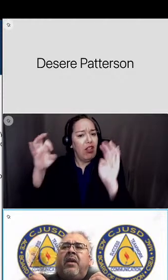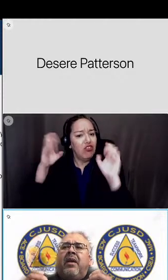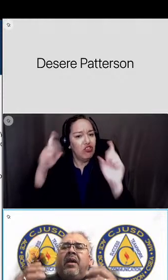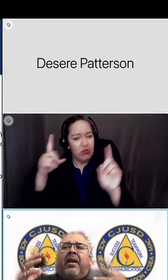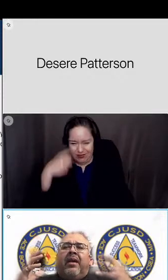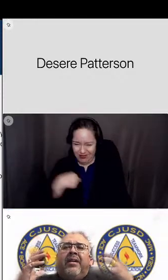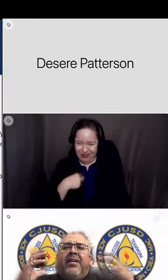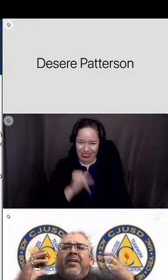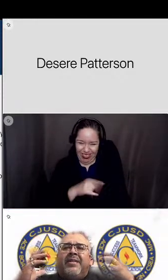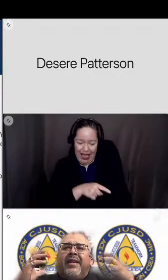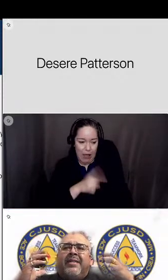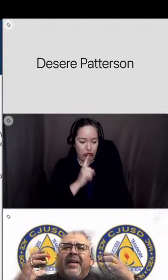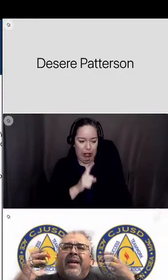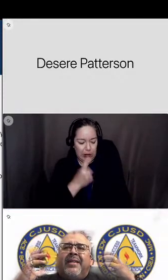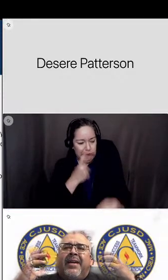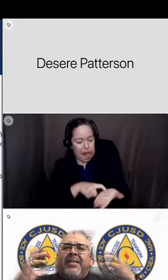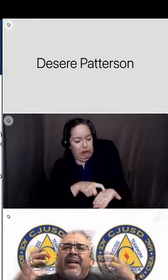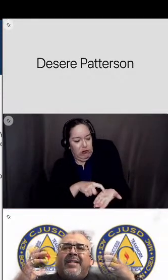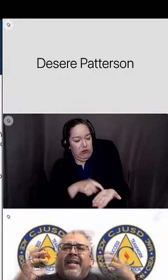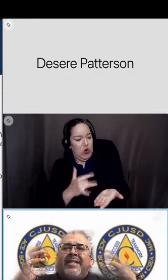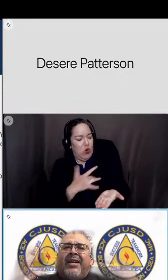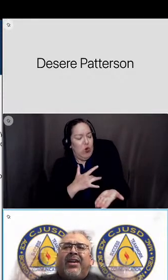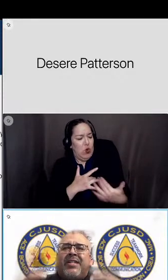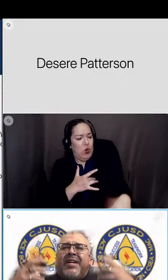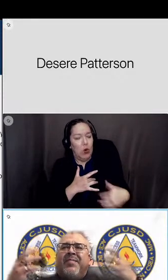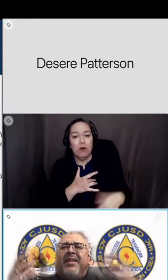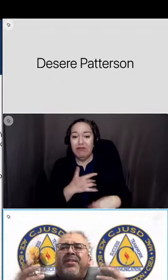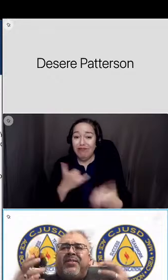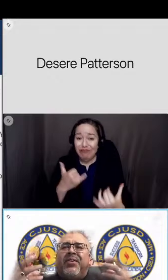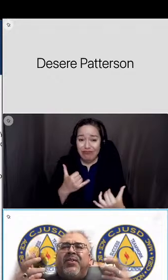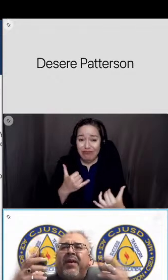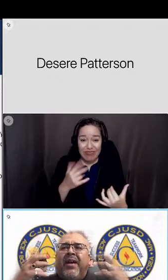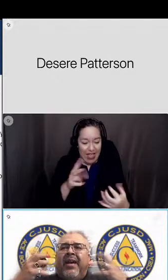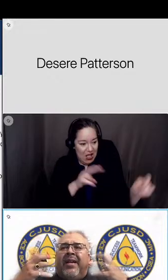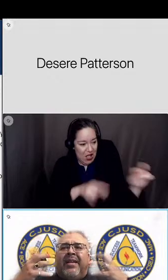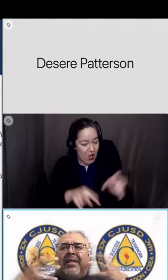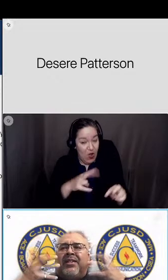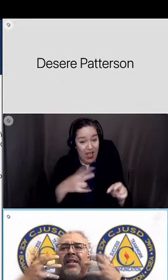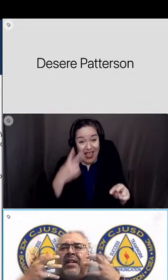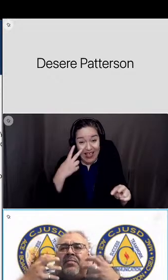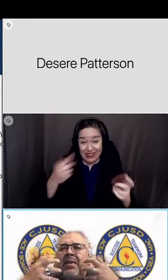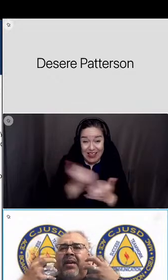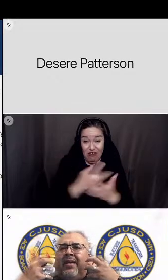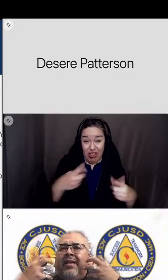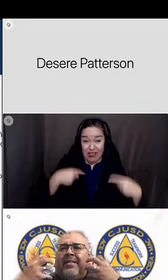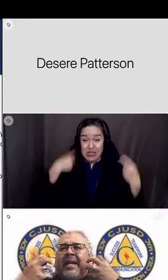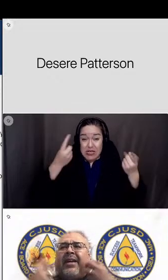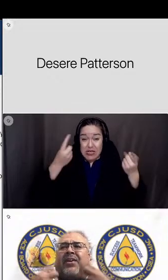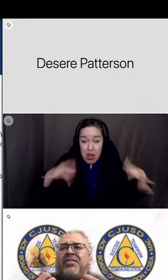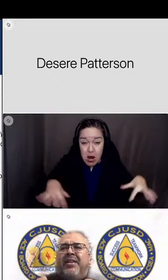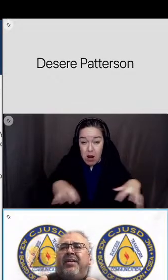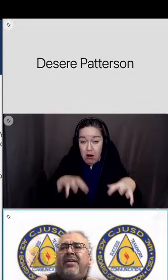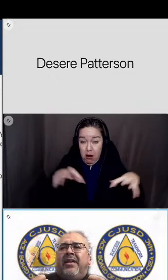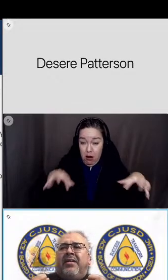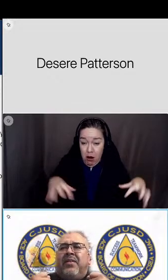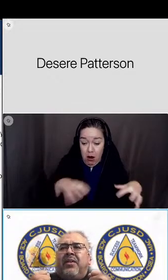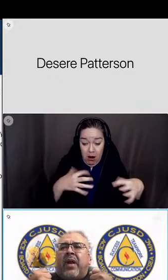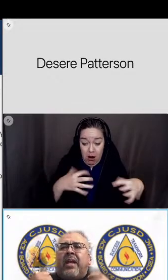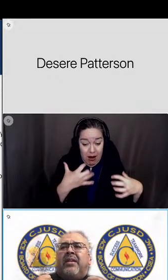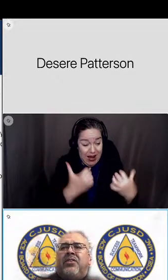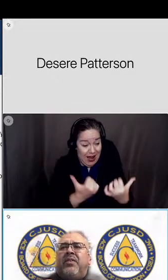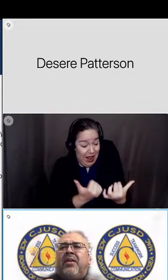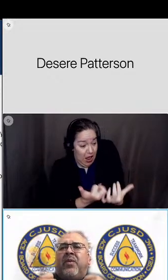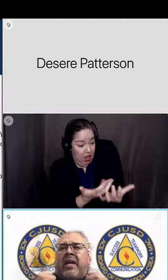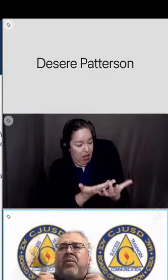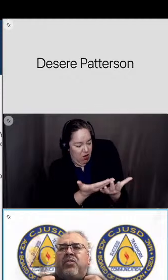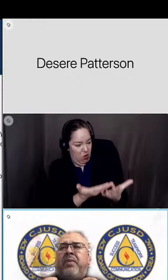out to me and you know as I as I as I see all this coming too it just gives me tears of